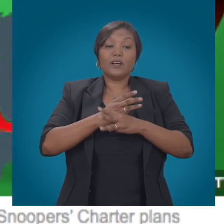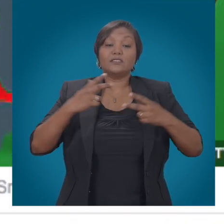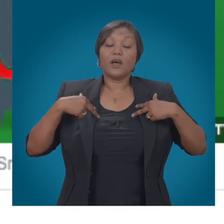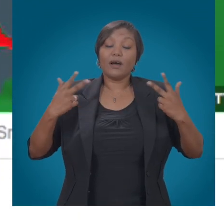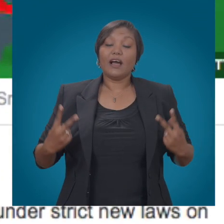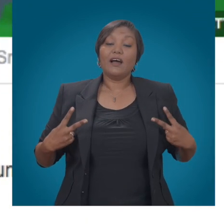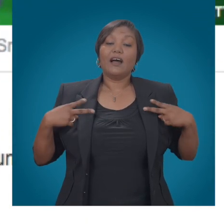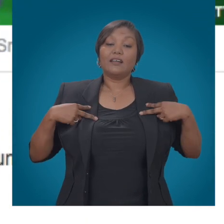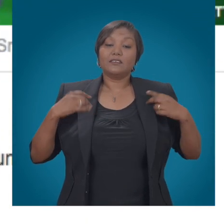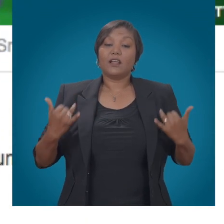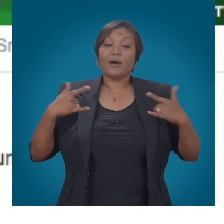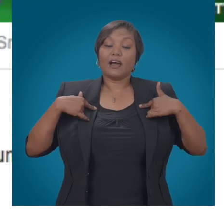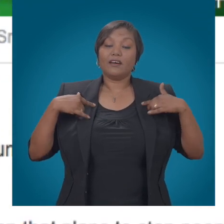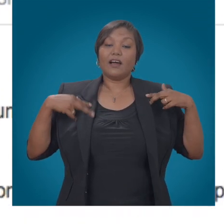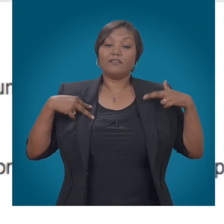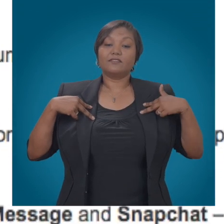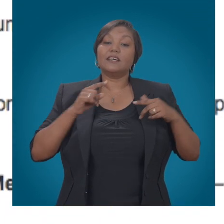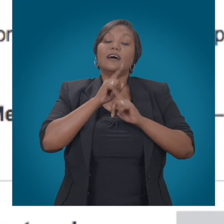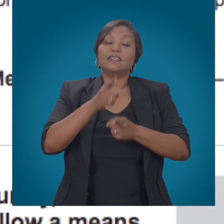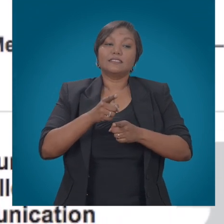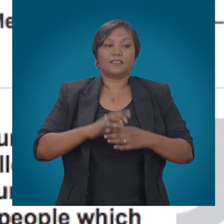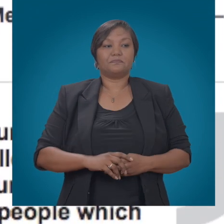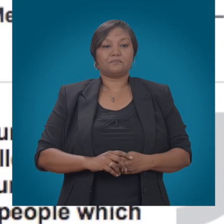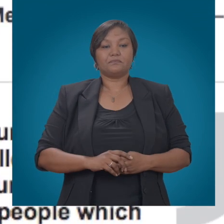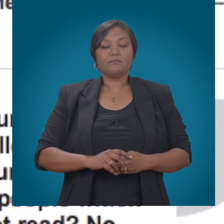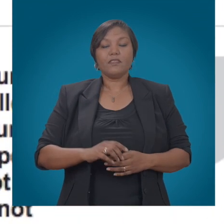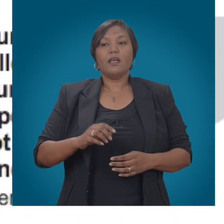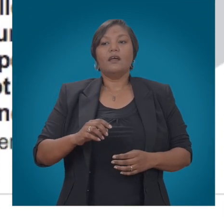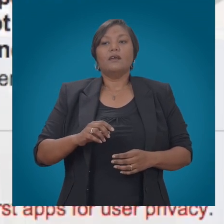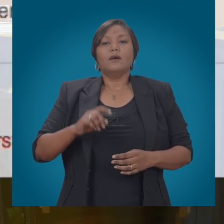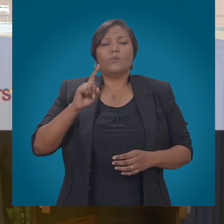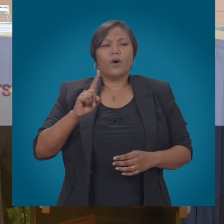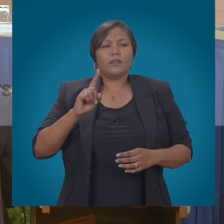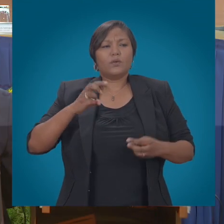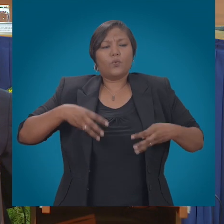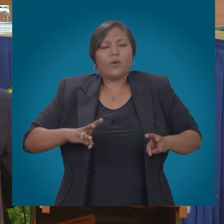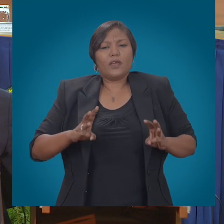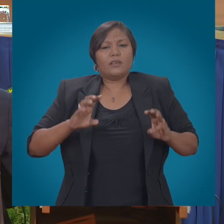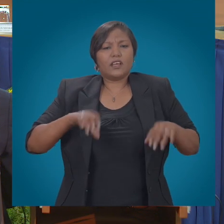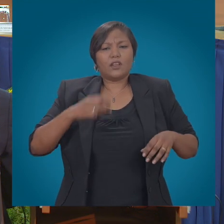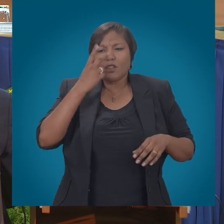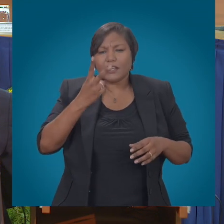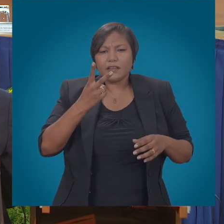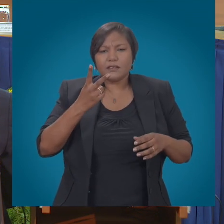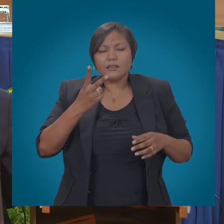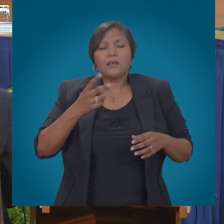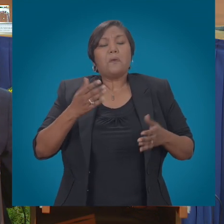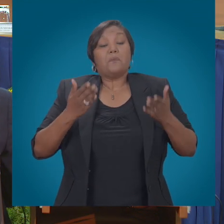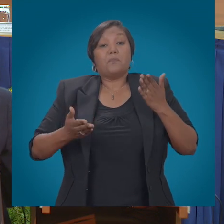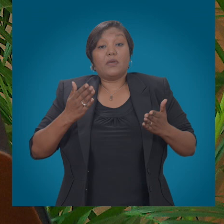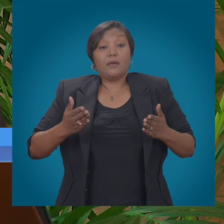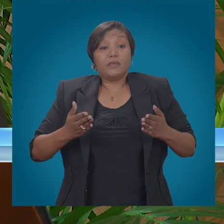of blocking OTT services on their IP networks. One possible approach is the aggressive strategy. And what